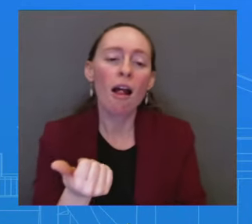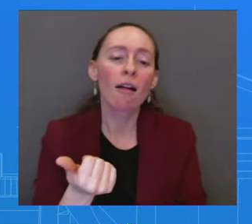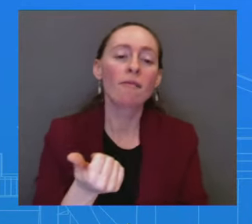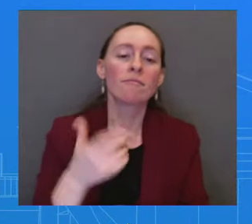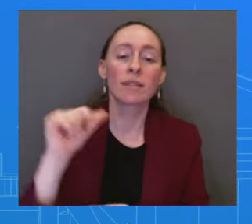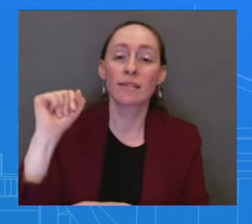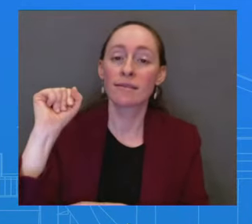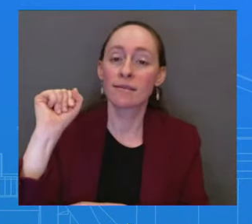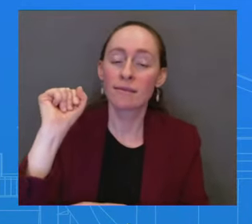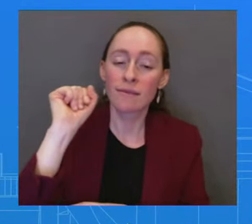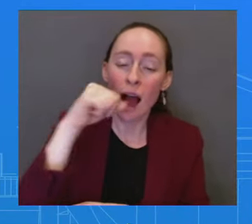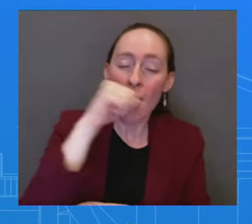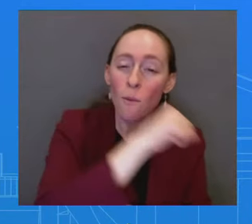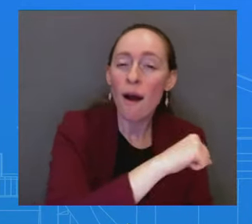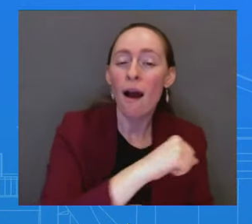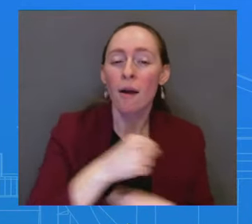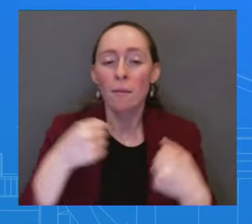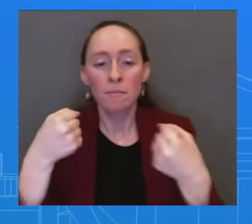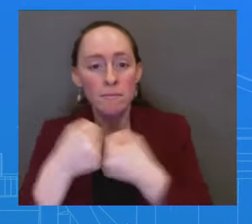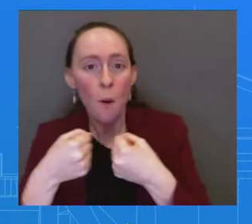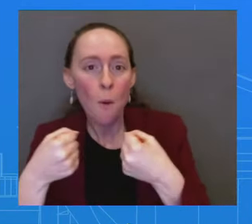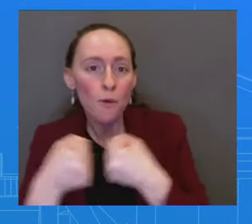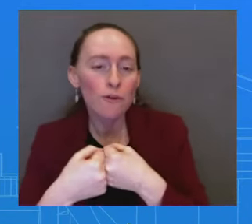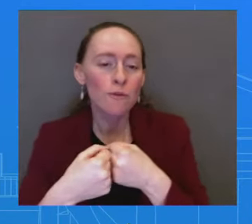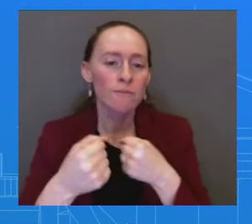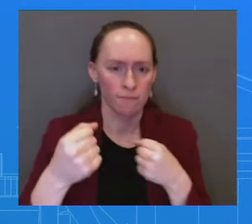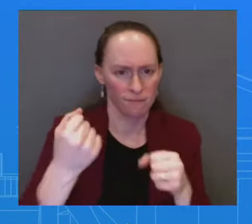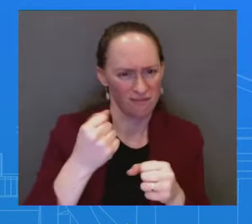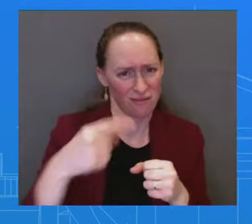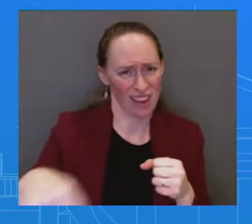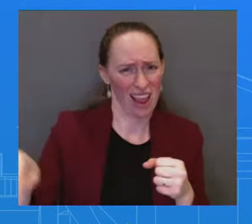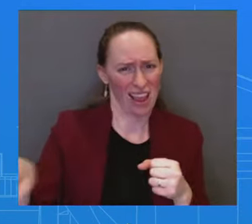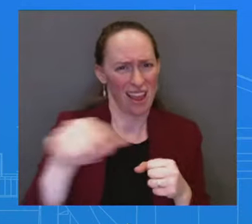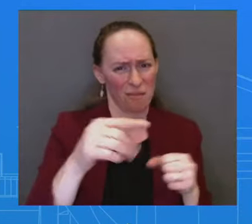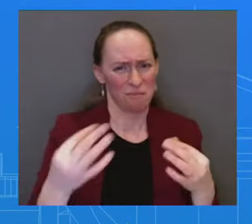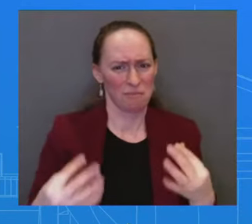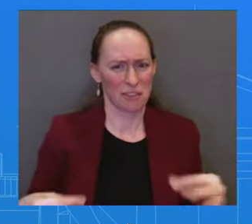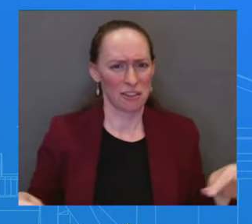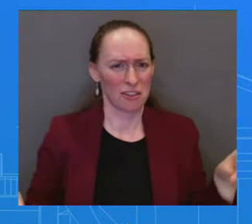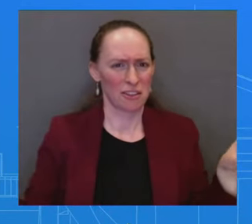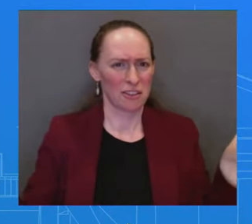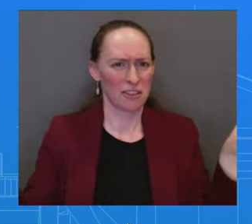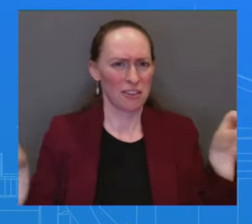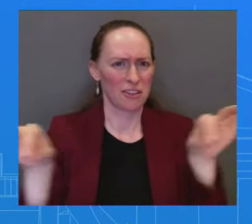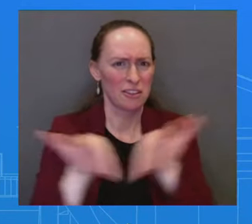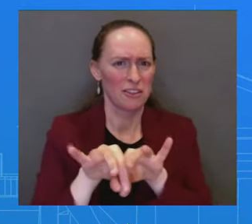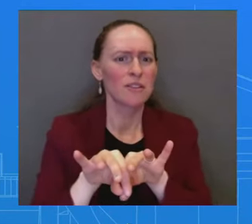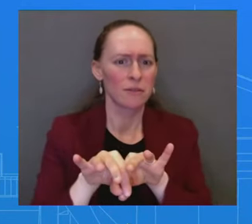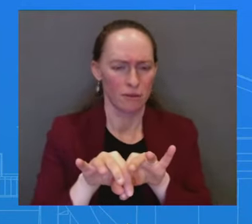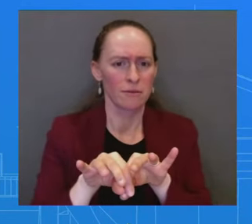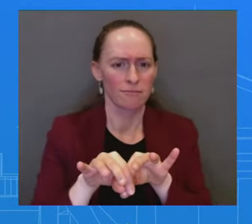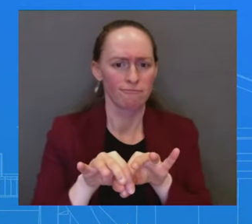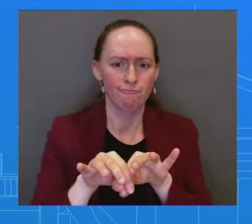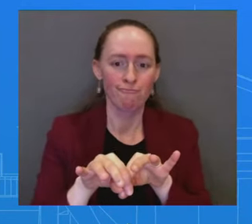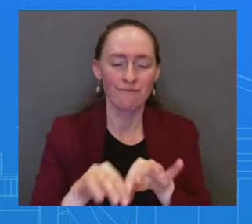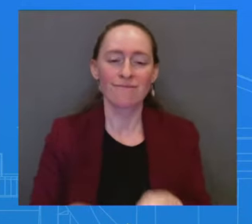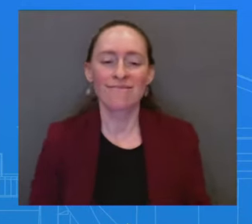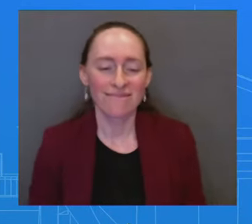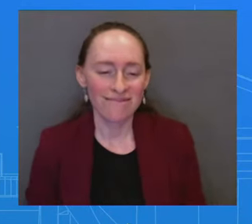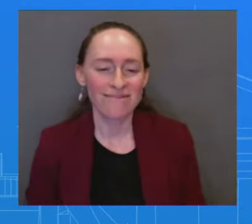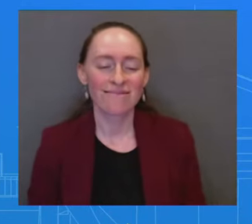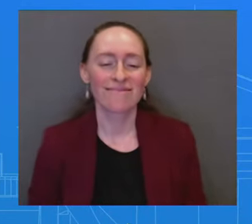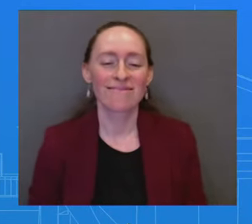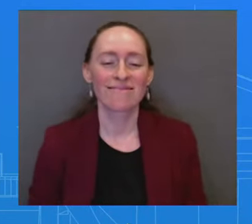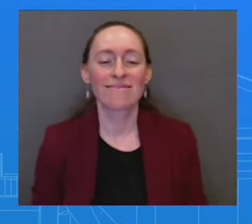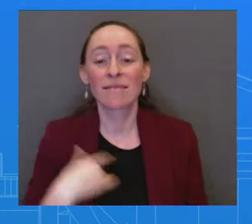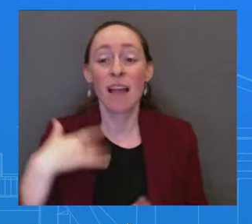parts and pieces to this that are very important. And it was a thoughtful process. I'm not going to get into the appropriations part of it. I'm not going to get into